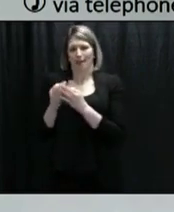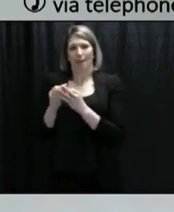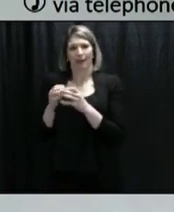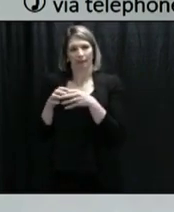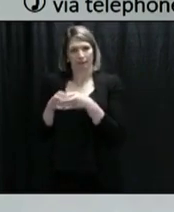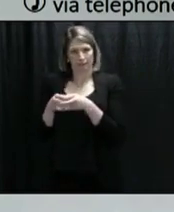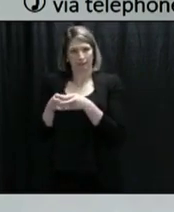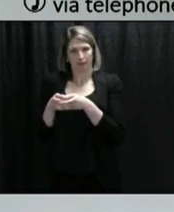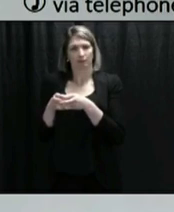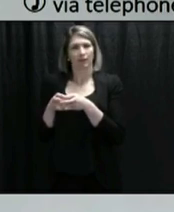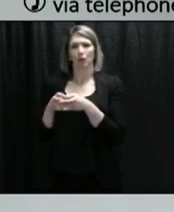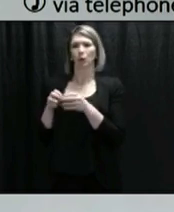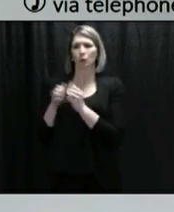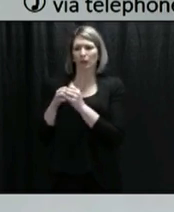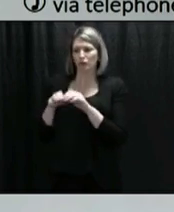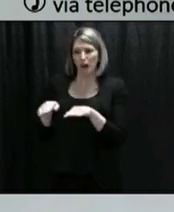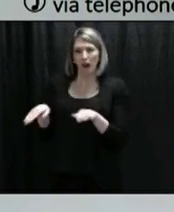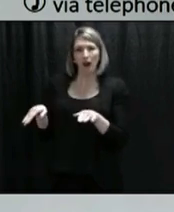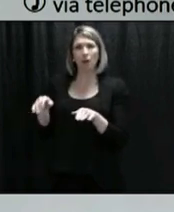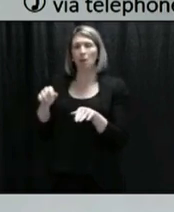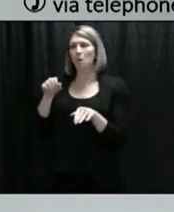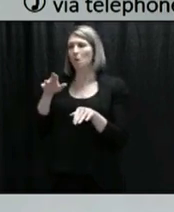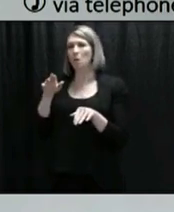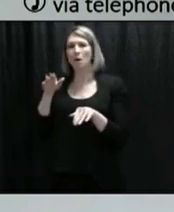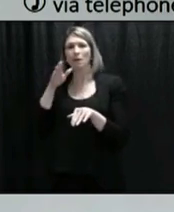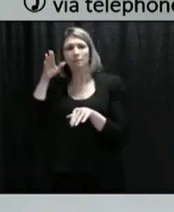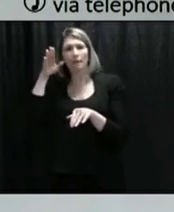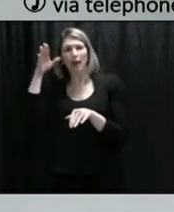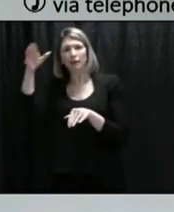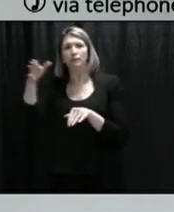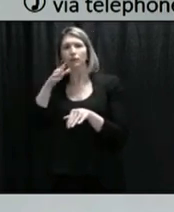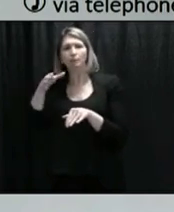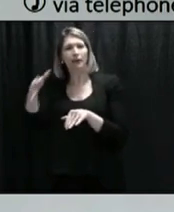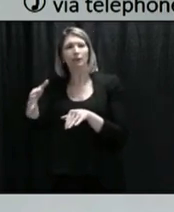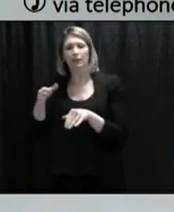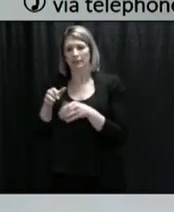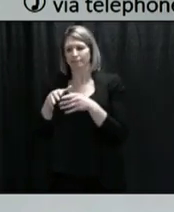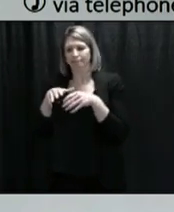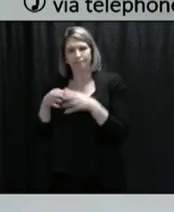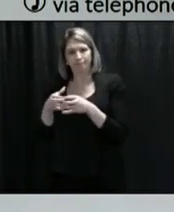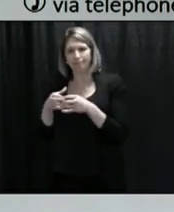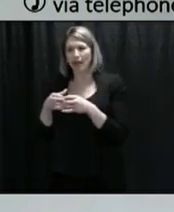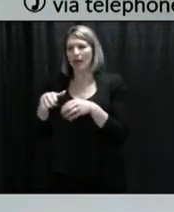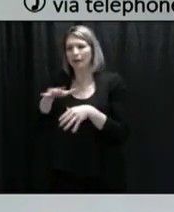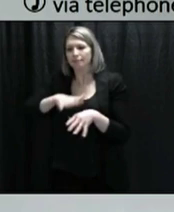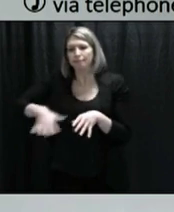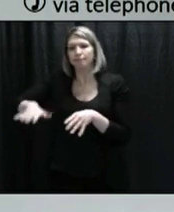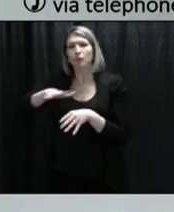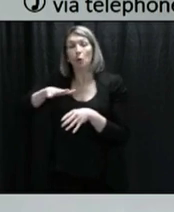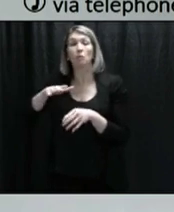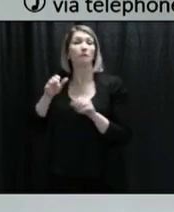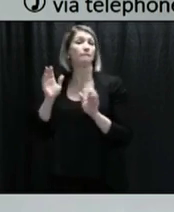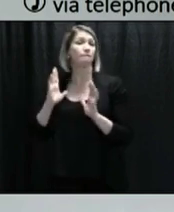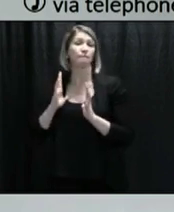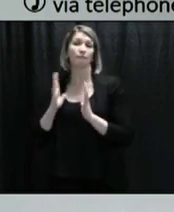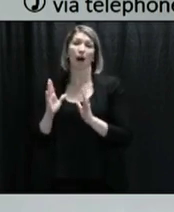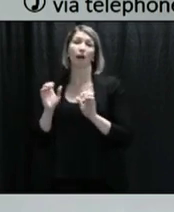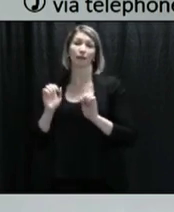But it is okay to be outside playing in your yard or going for a walk, excuse me, or for